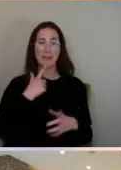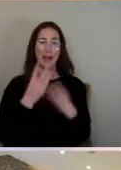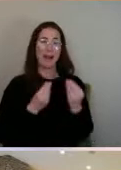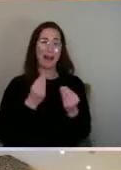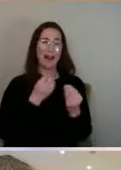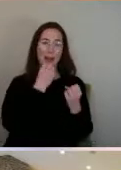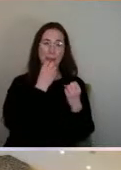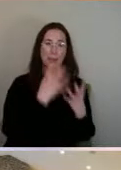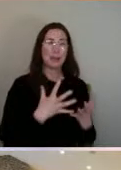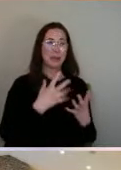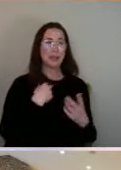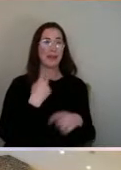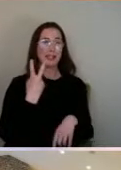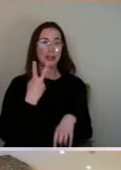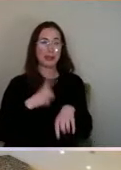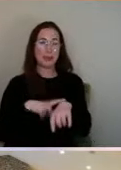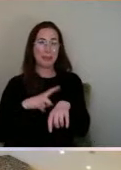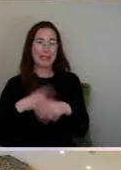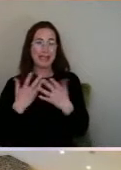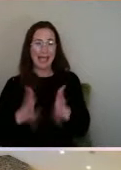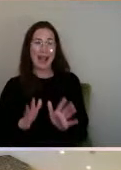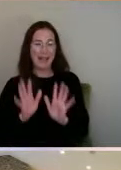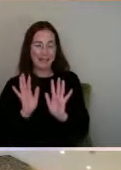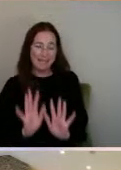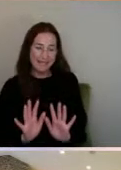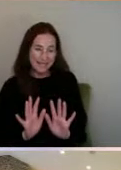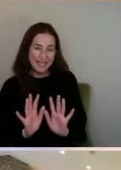but we have, like, literally two minutes left.